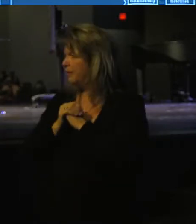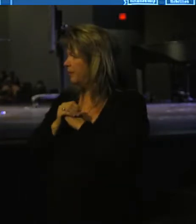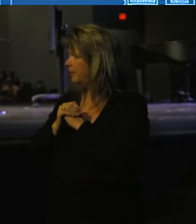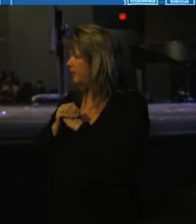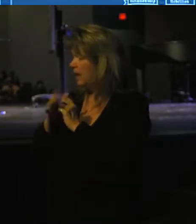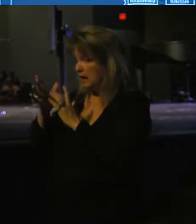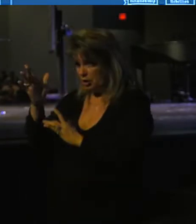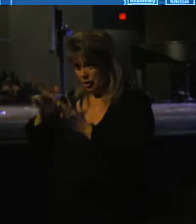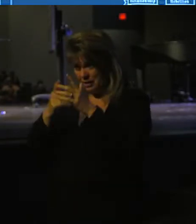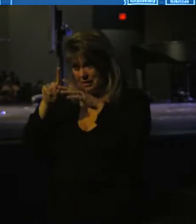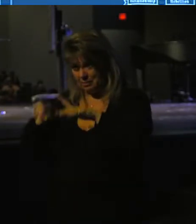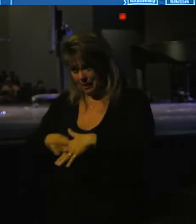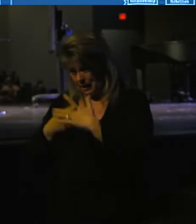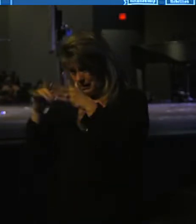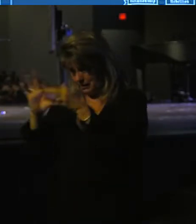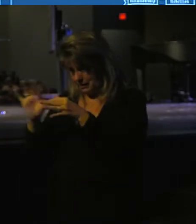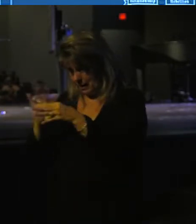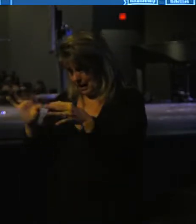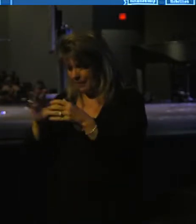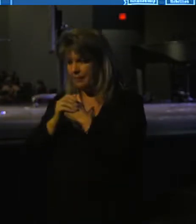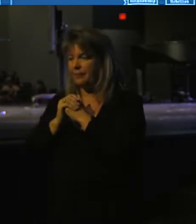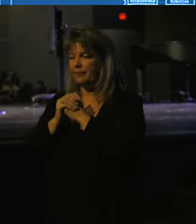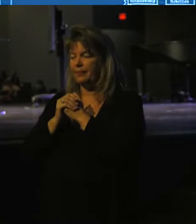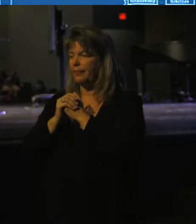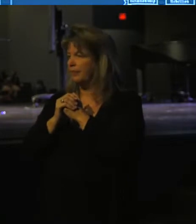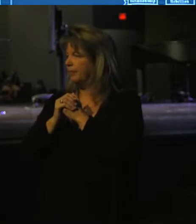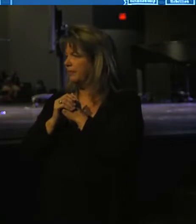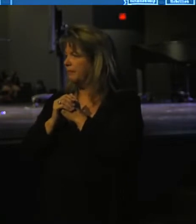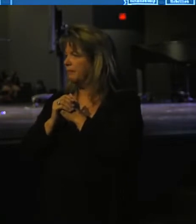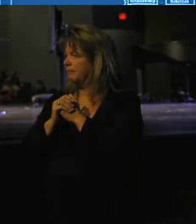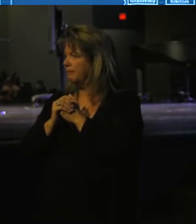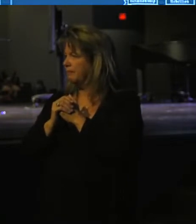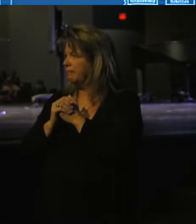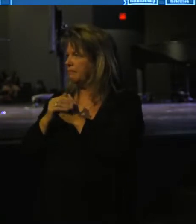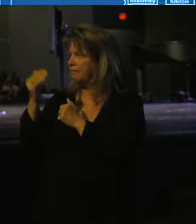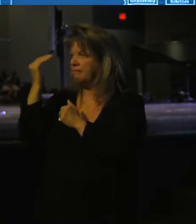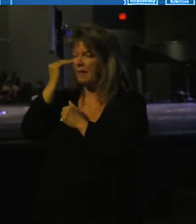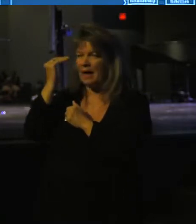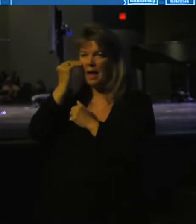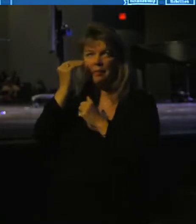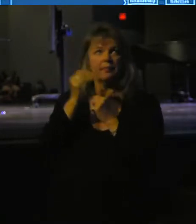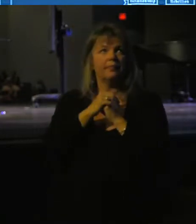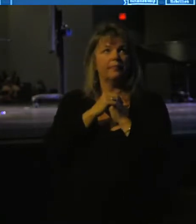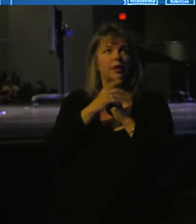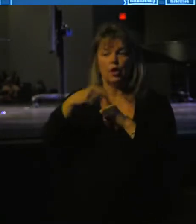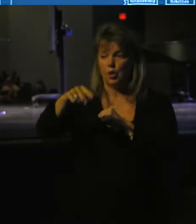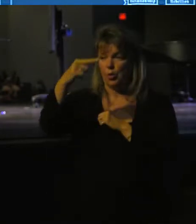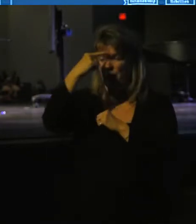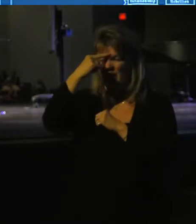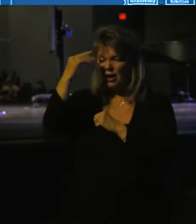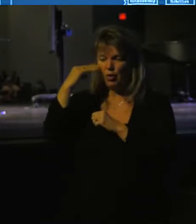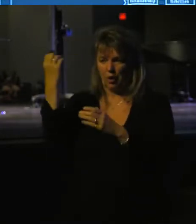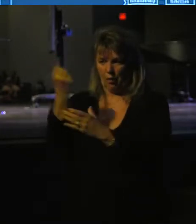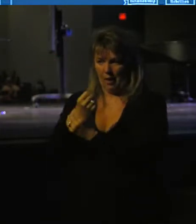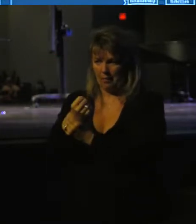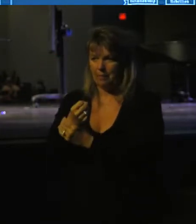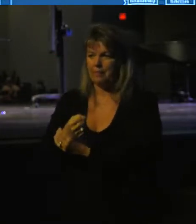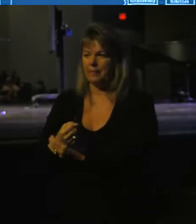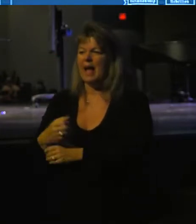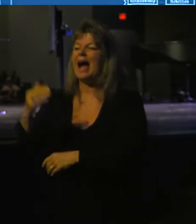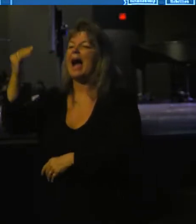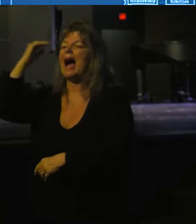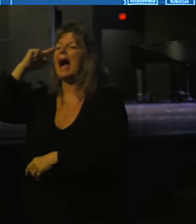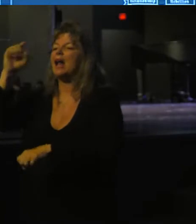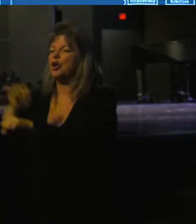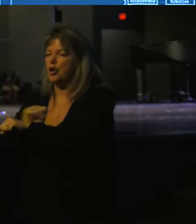And then Jesus begins to go on and say, I know Abraham. You think you know Abraham. I've